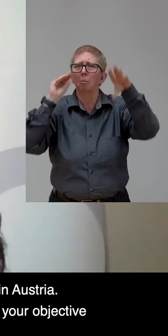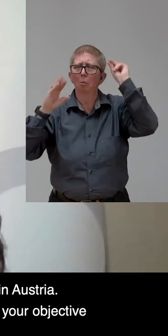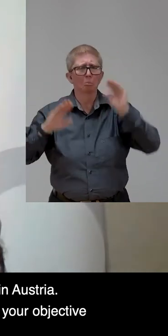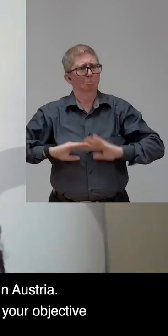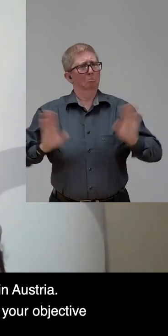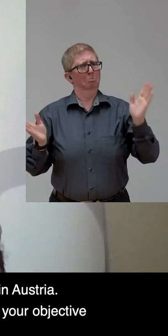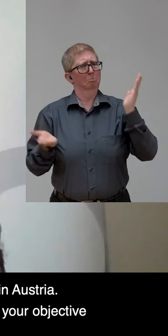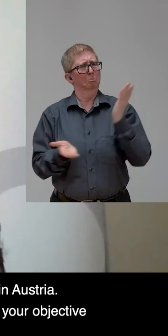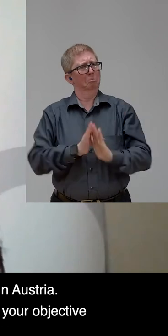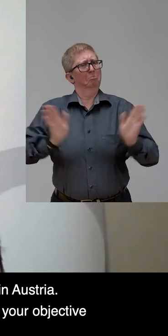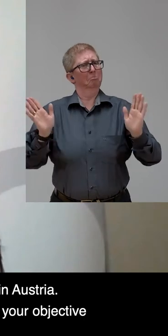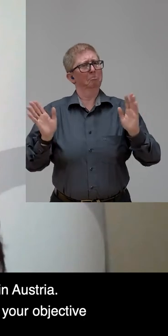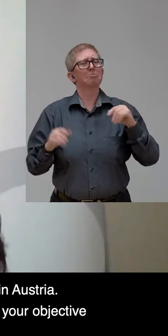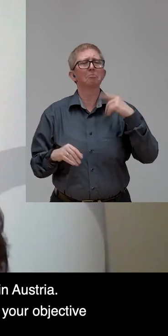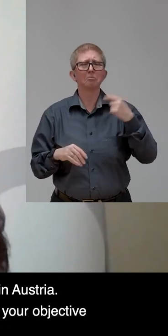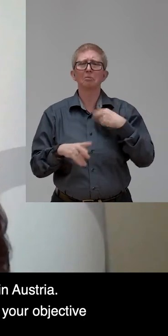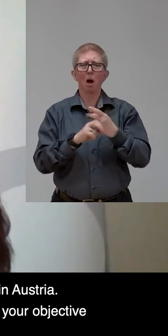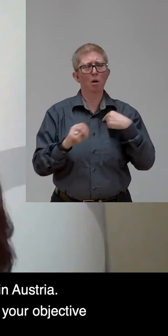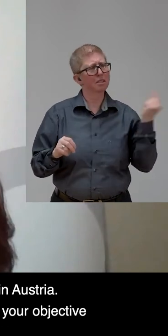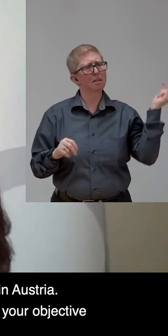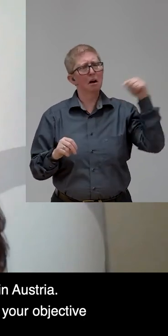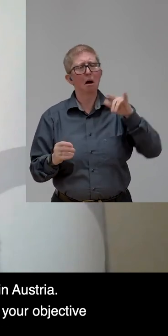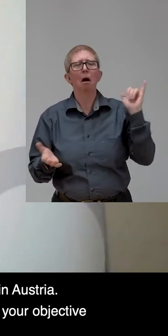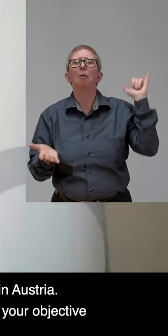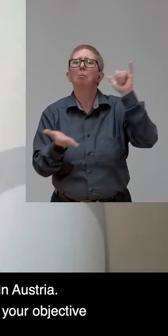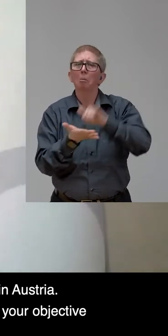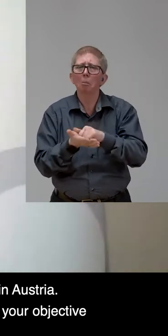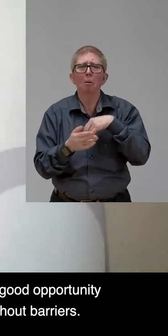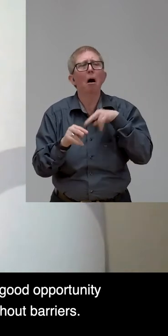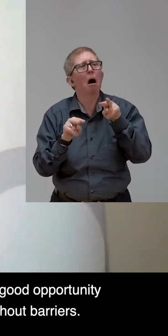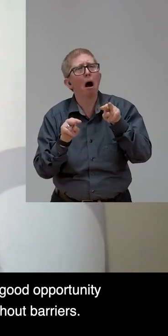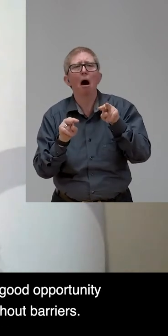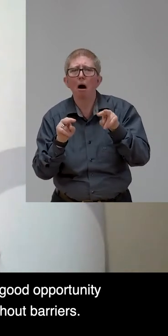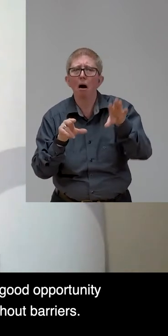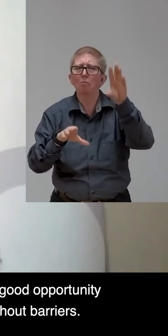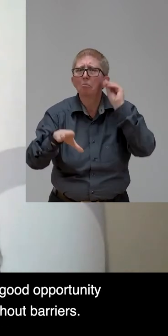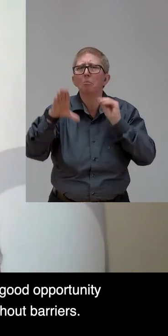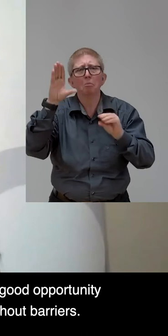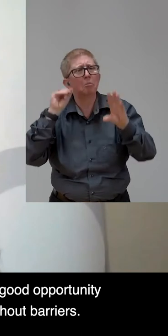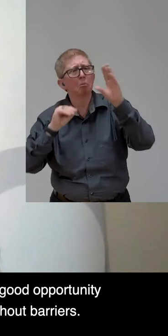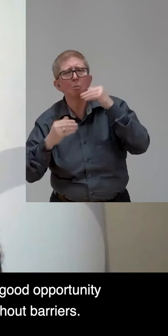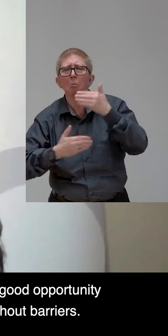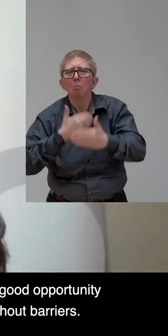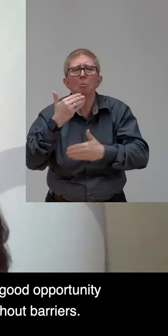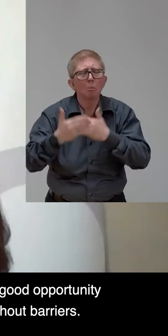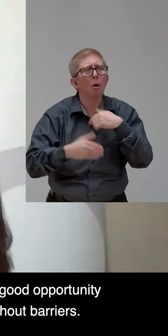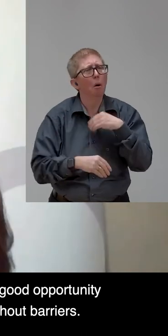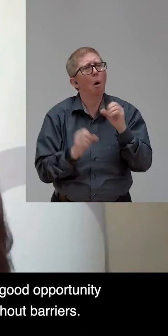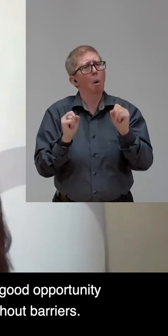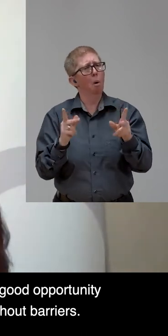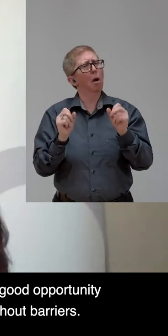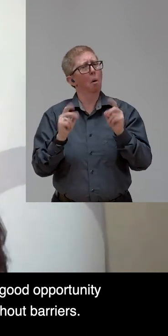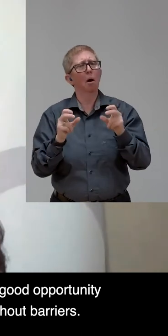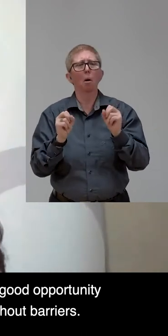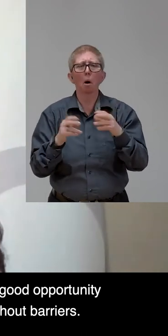learning the way you were working, learning what was your objective. And we realised that we have a lot in